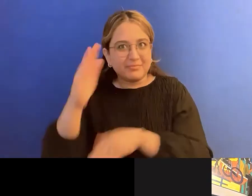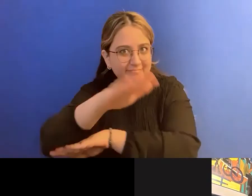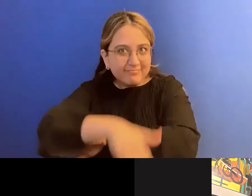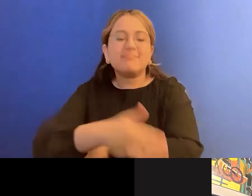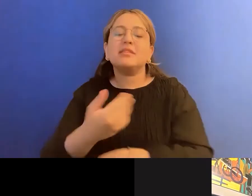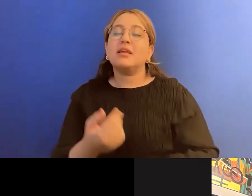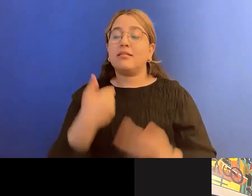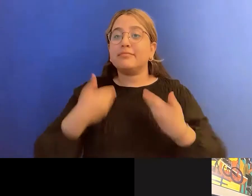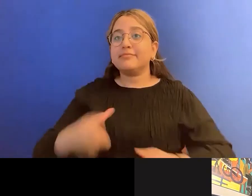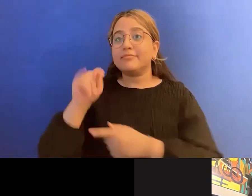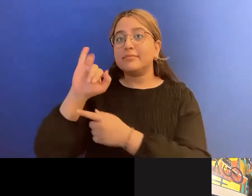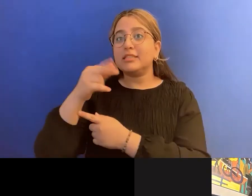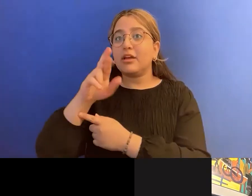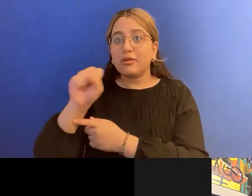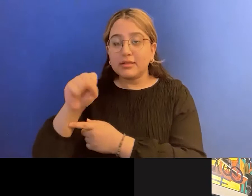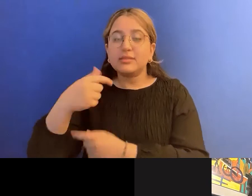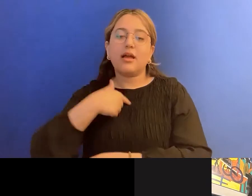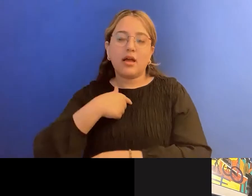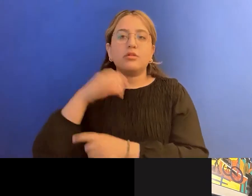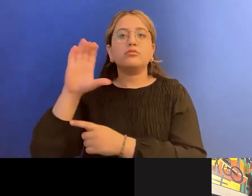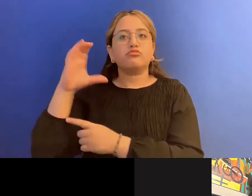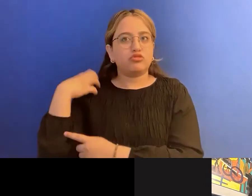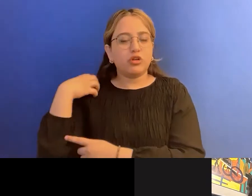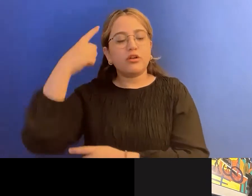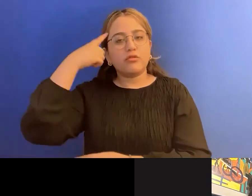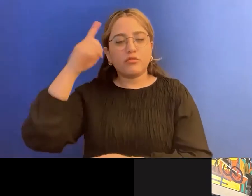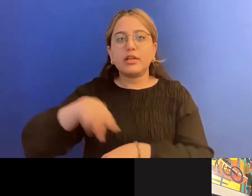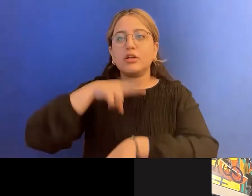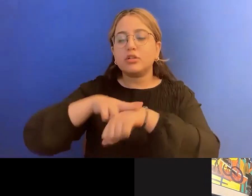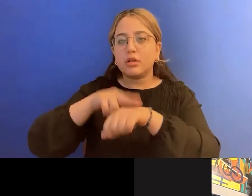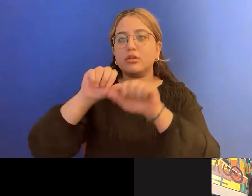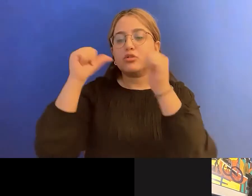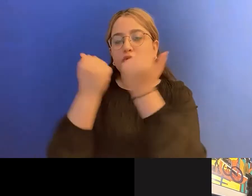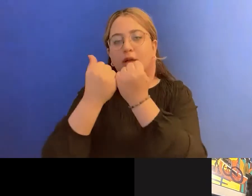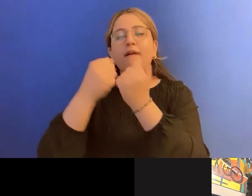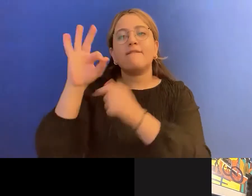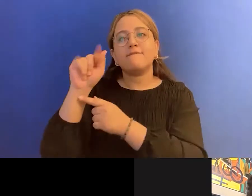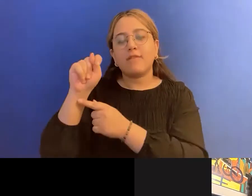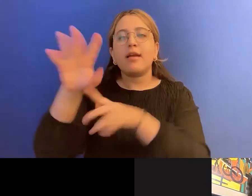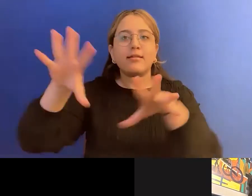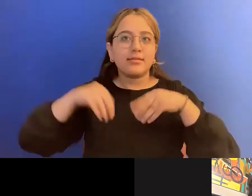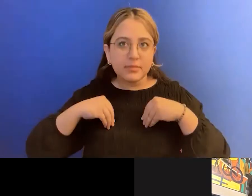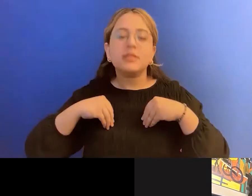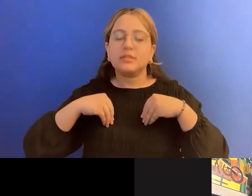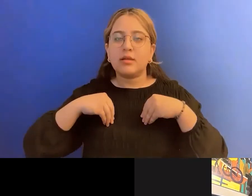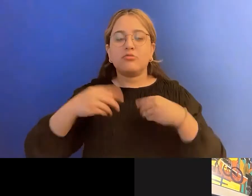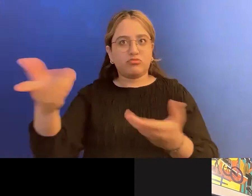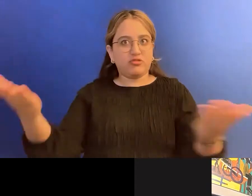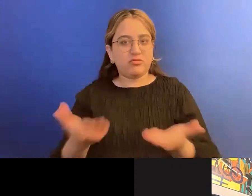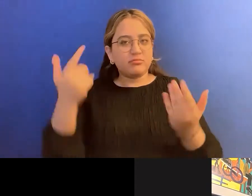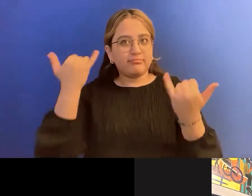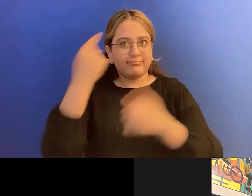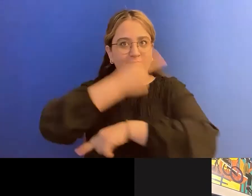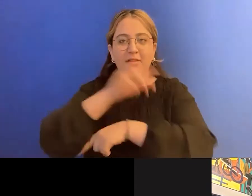of the National Association to Advance Fat Acceptance, and you are here with us today for the NAFA webinar series. And in this